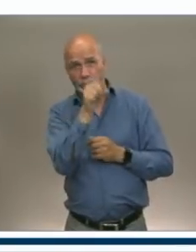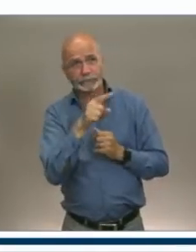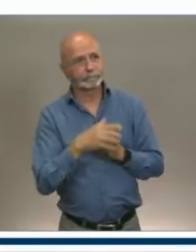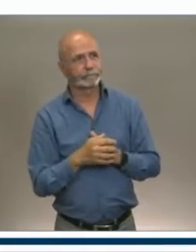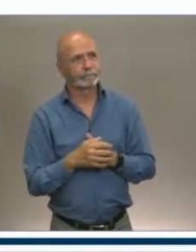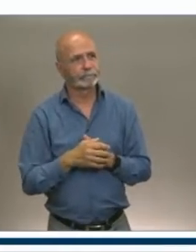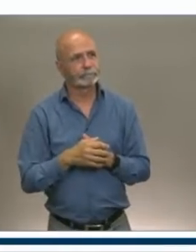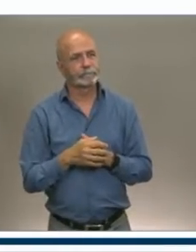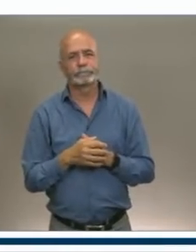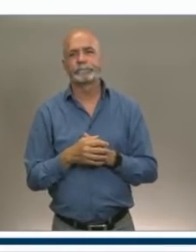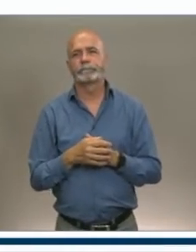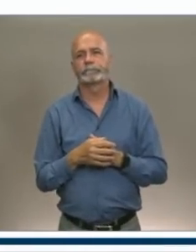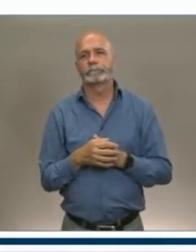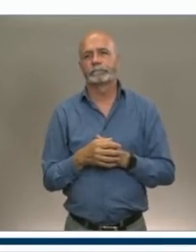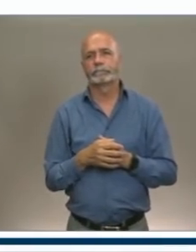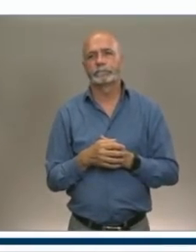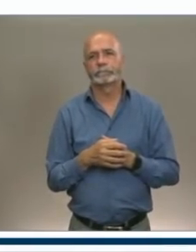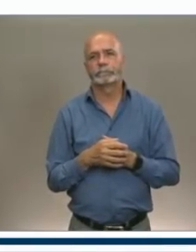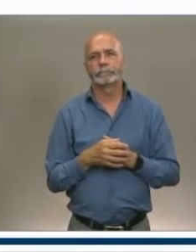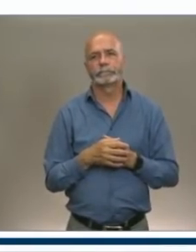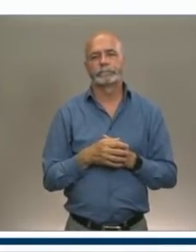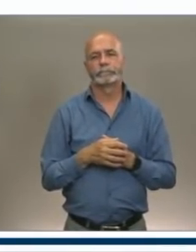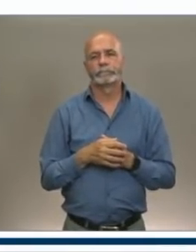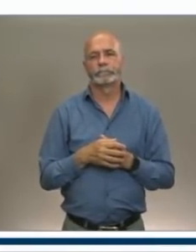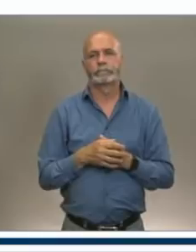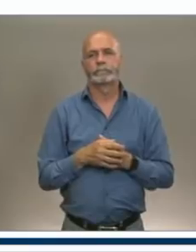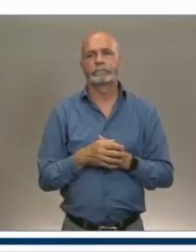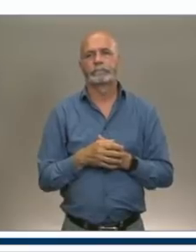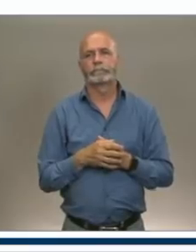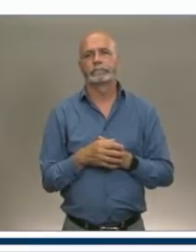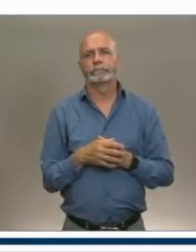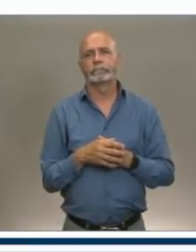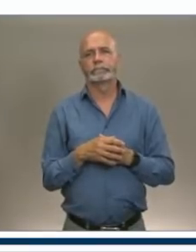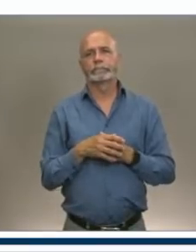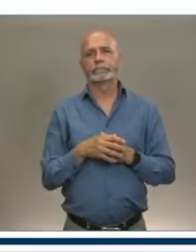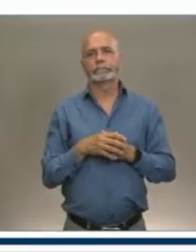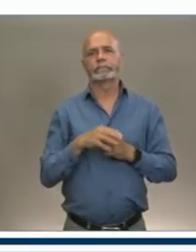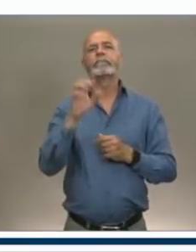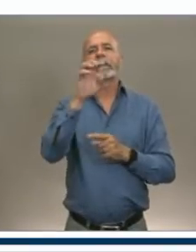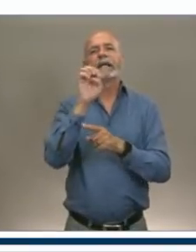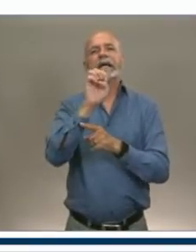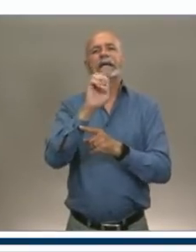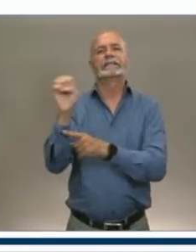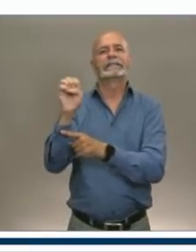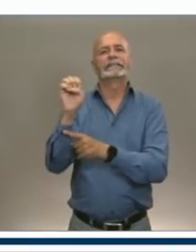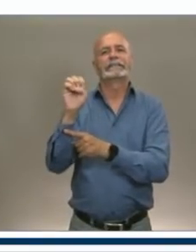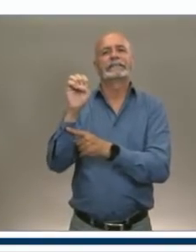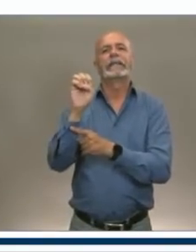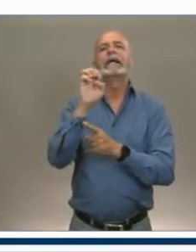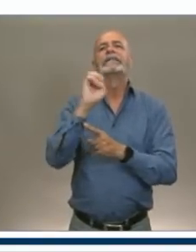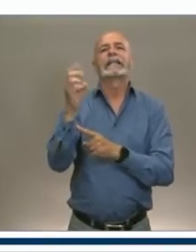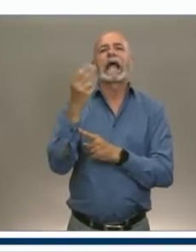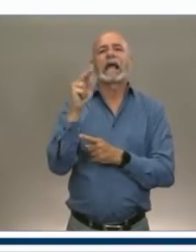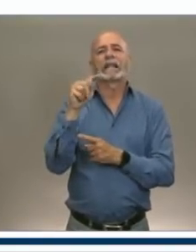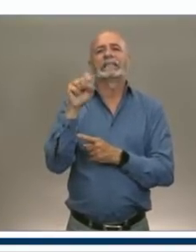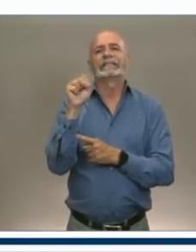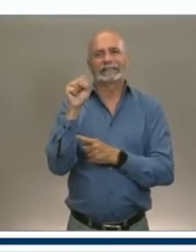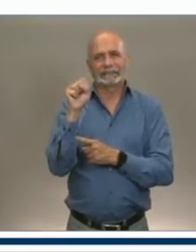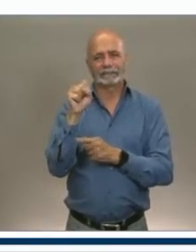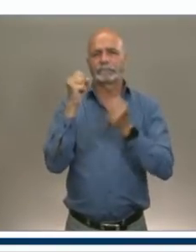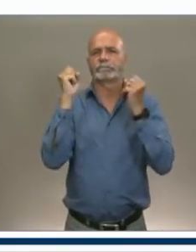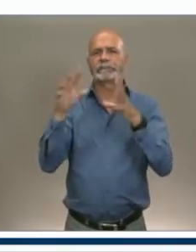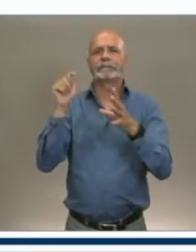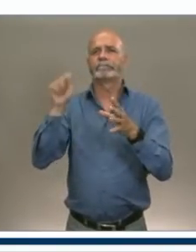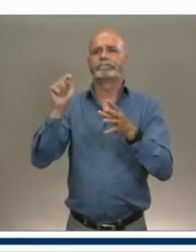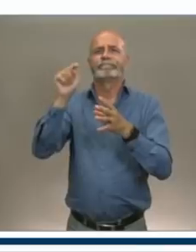In my area that I cover, East Ant, there's several tourism attractions. How does this money help them? Well,